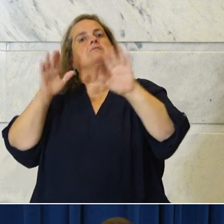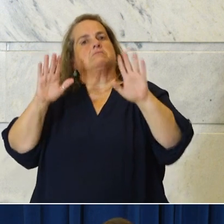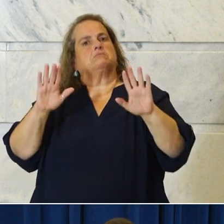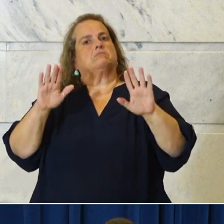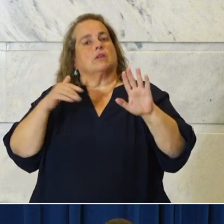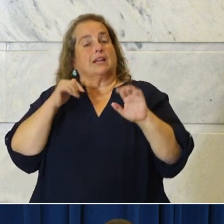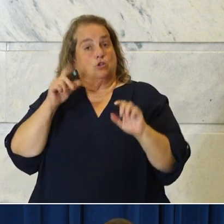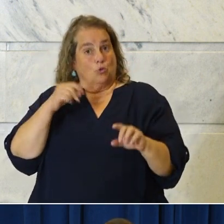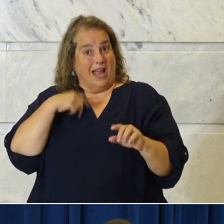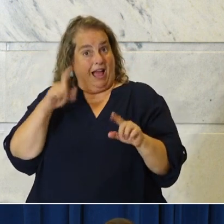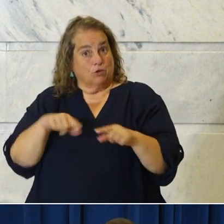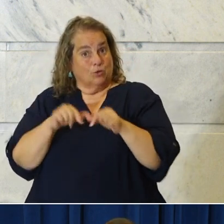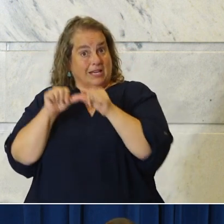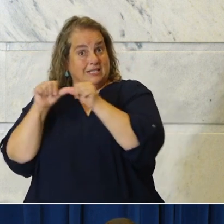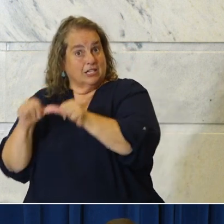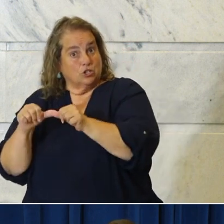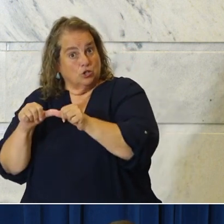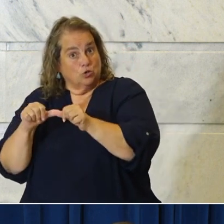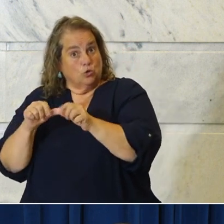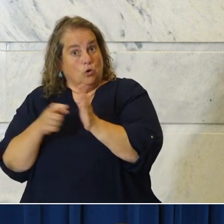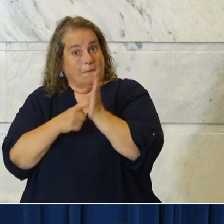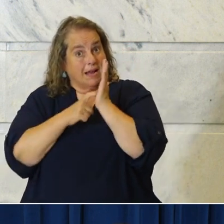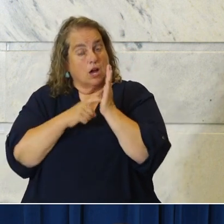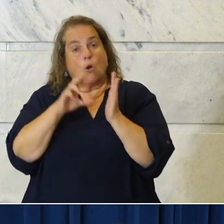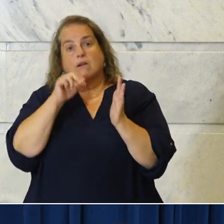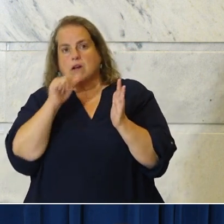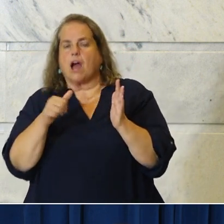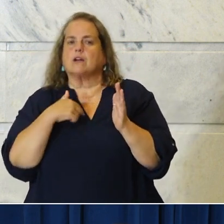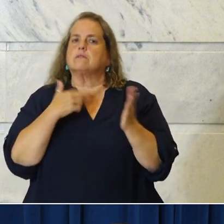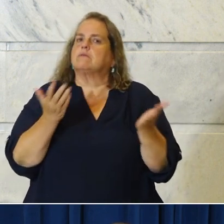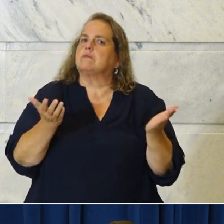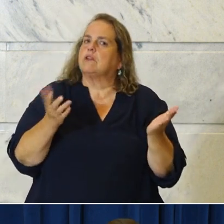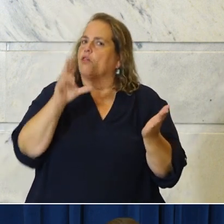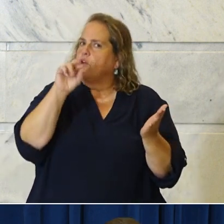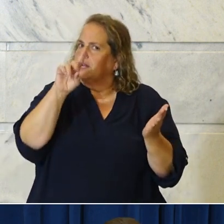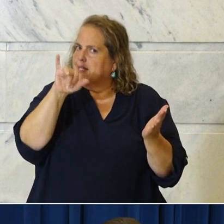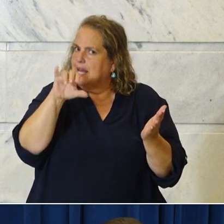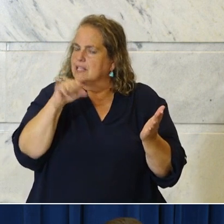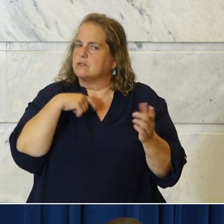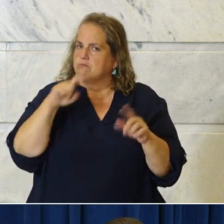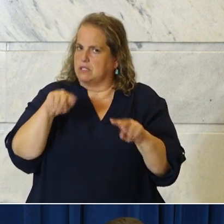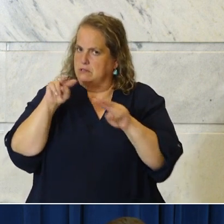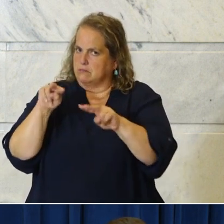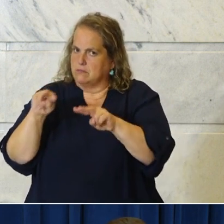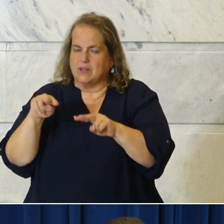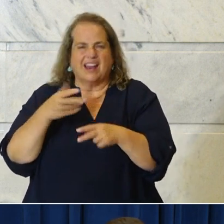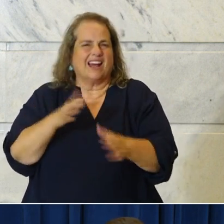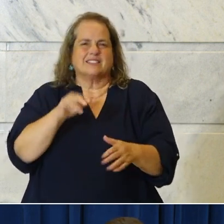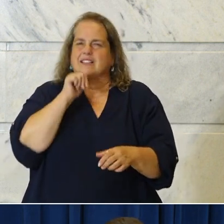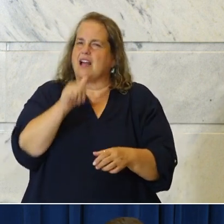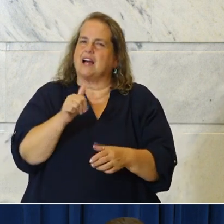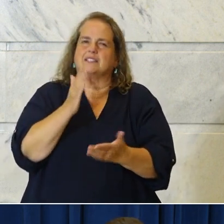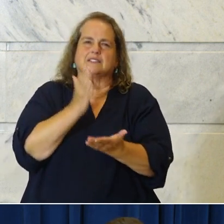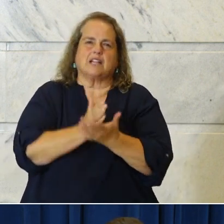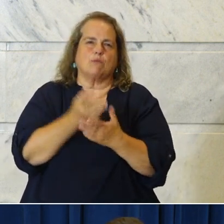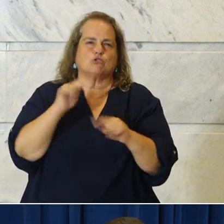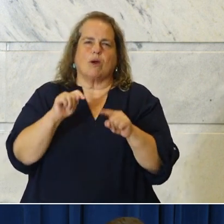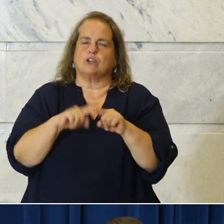not stop doing what it takes to defeat this virus. Did I miss anyone else's quote?